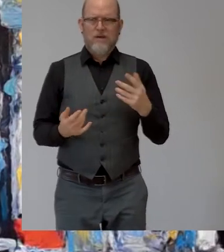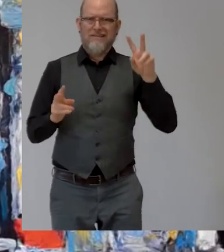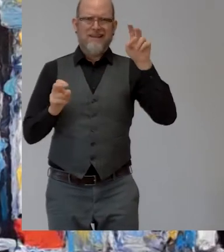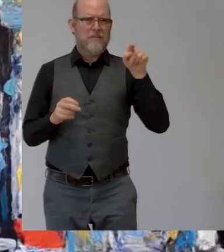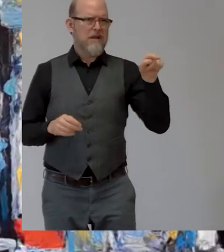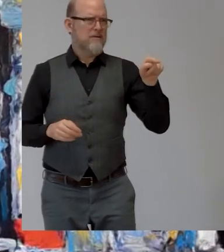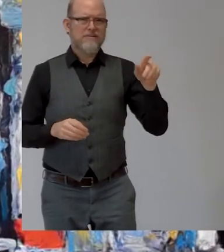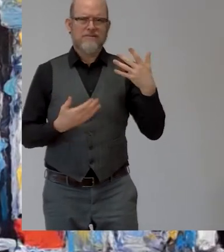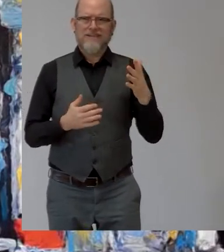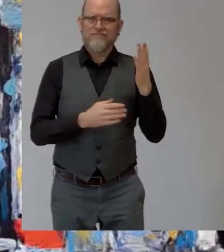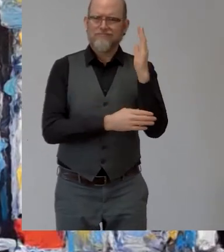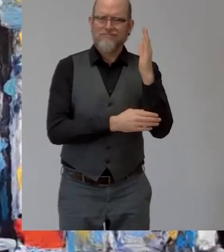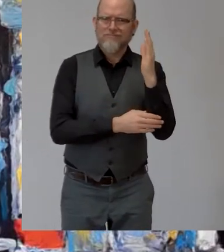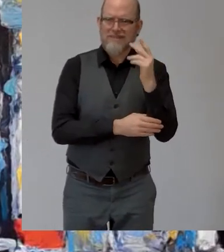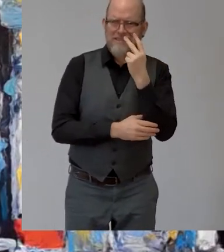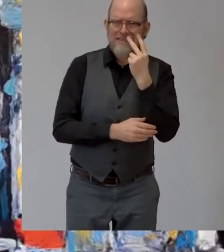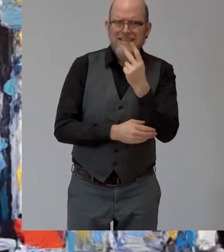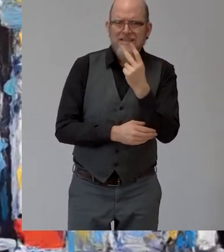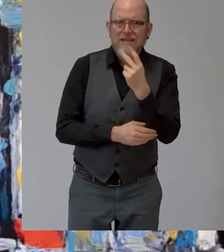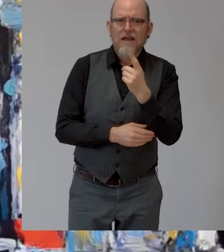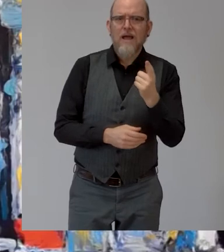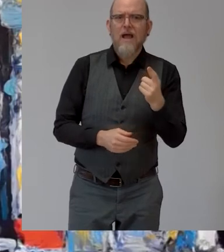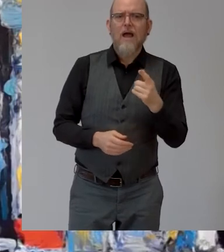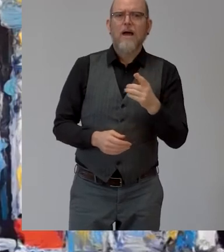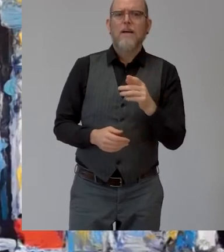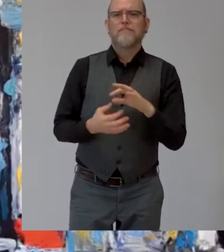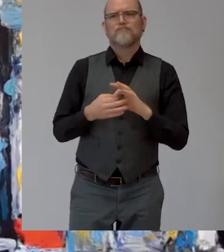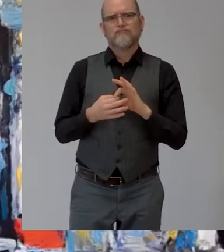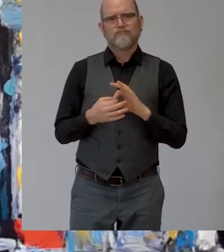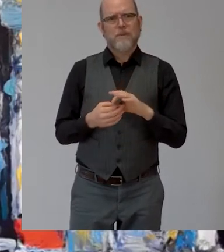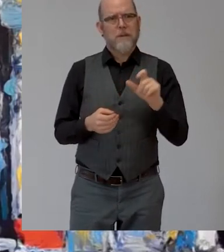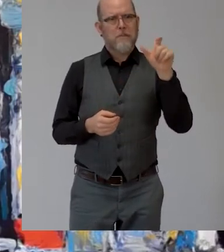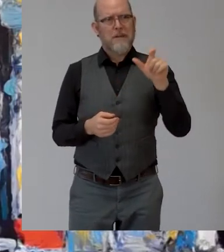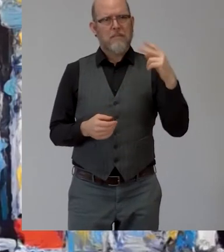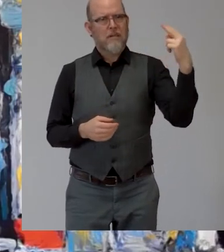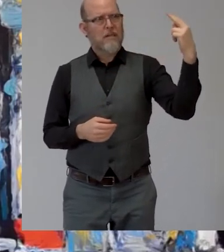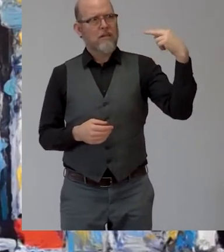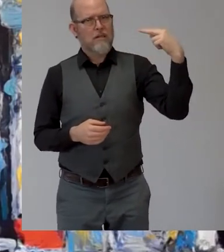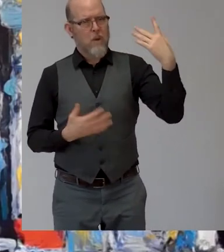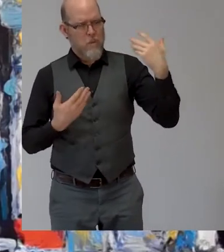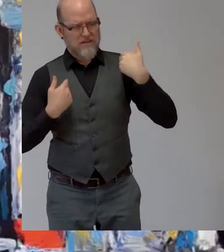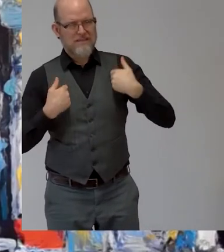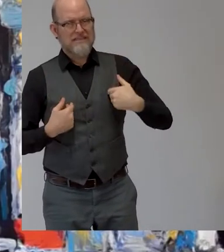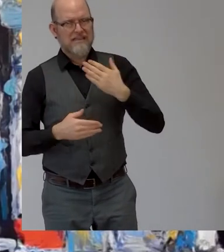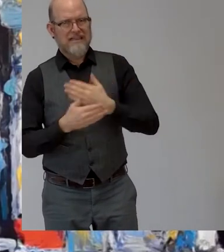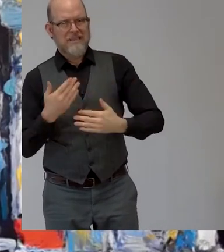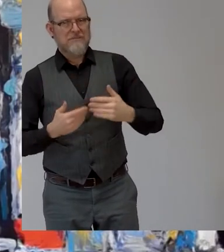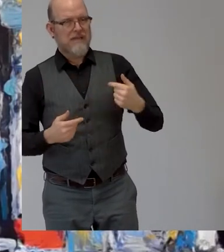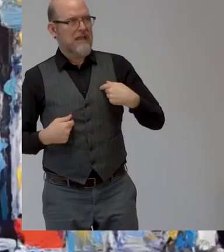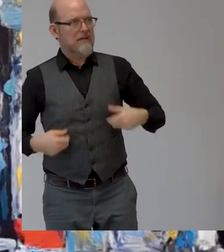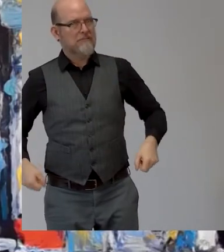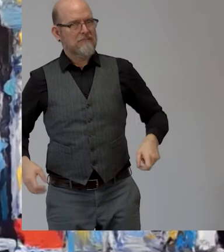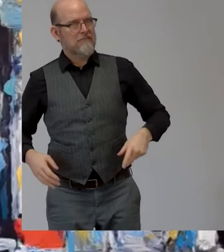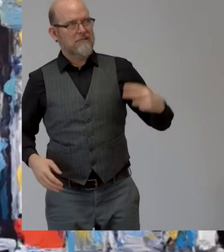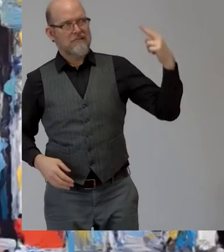the things we spoke about was the looks the way people look at you with uh you know when you come and they really try to uh